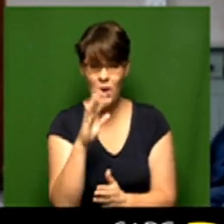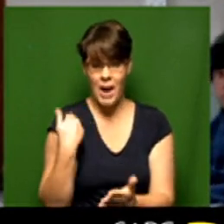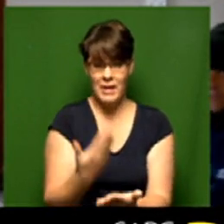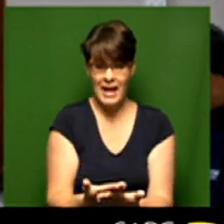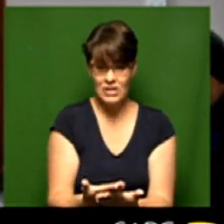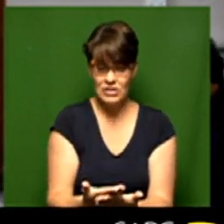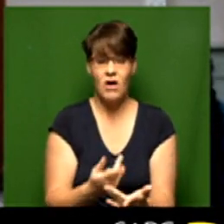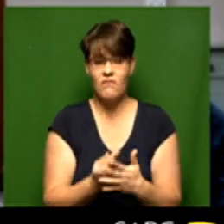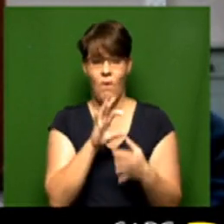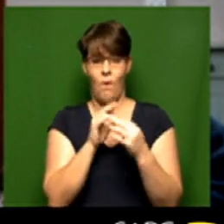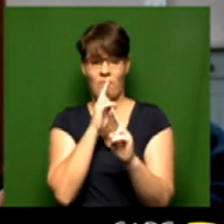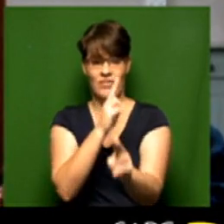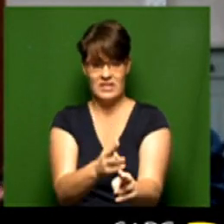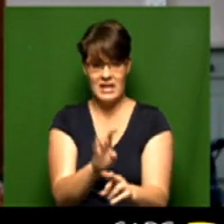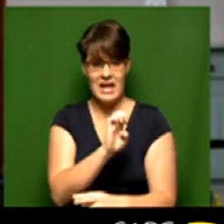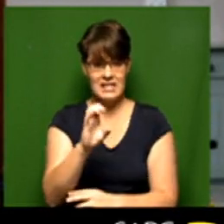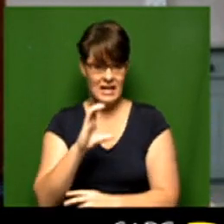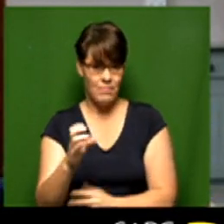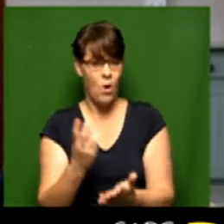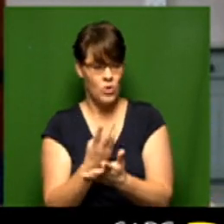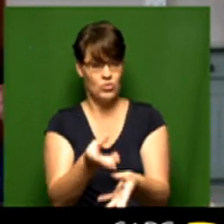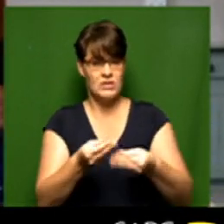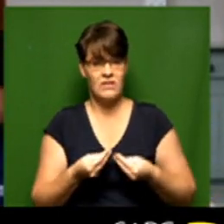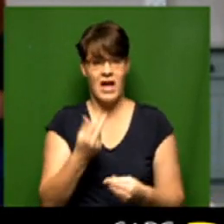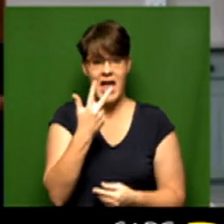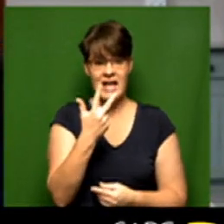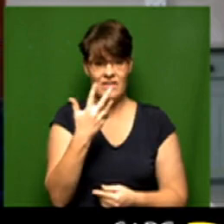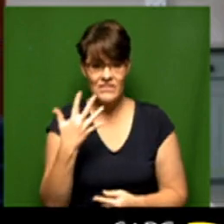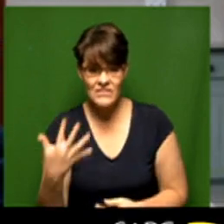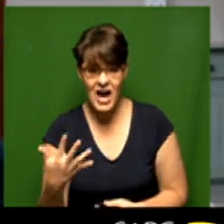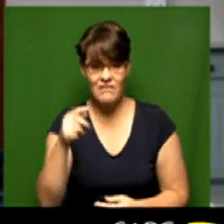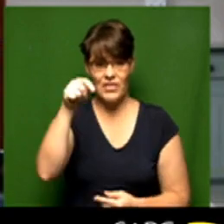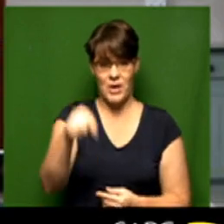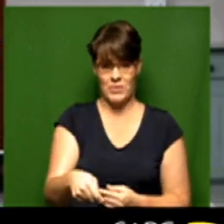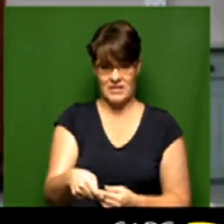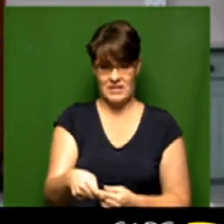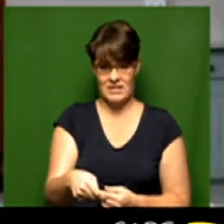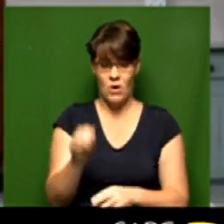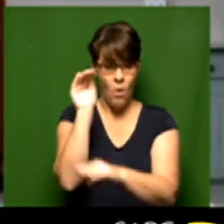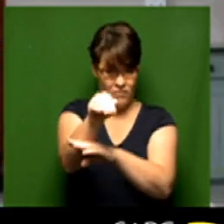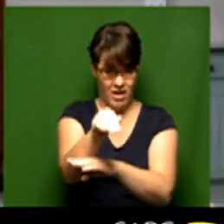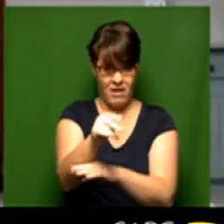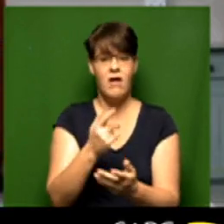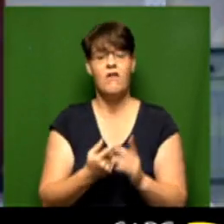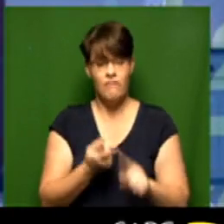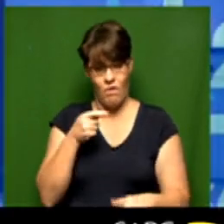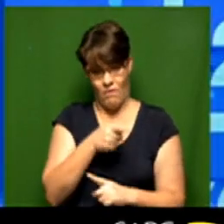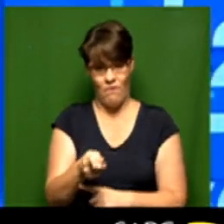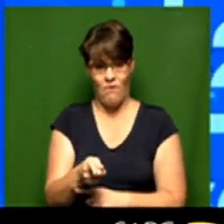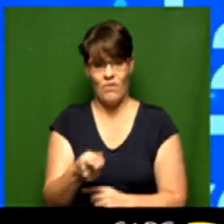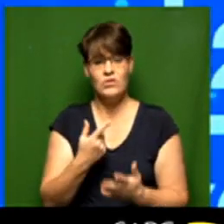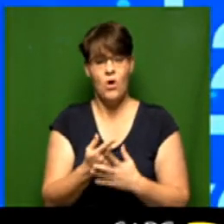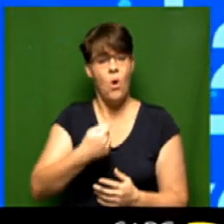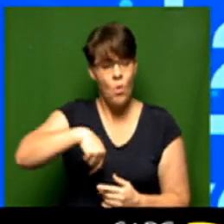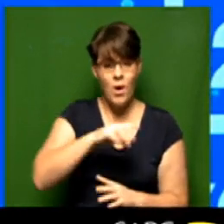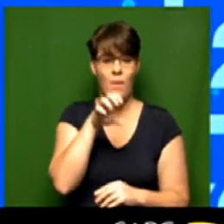for home visits and the Eastern Cape then also received 85,000 over 85,000 for those so we